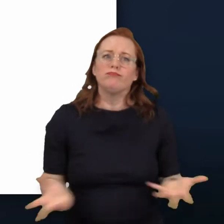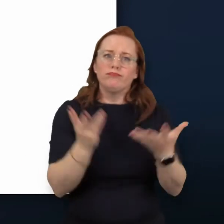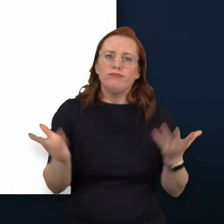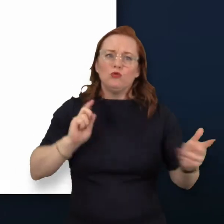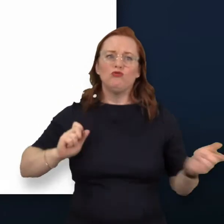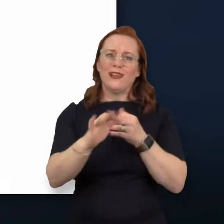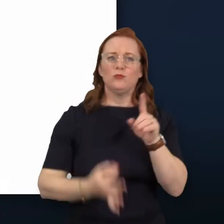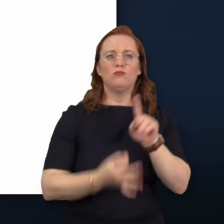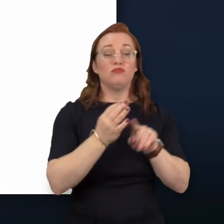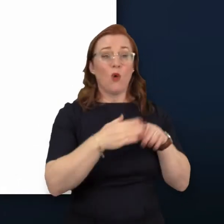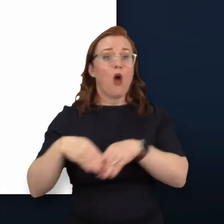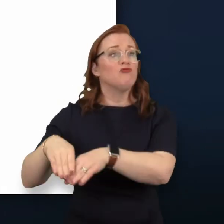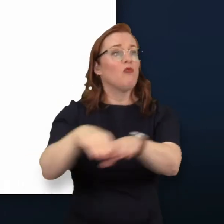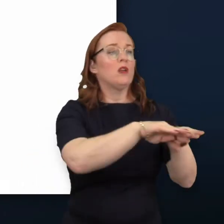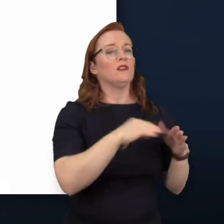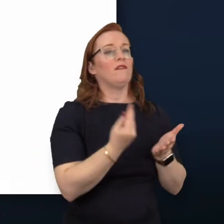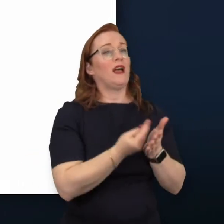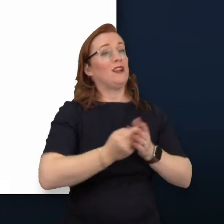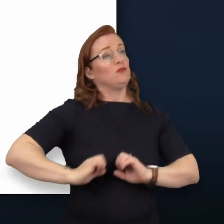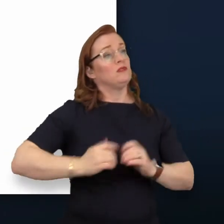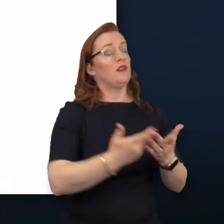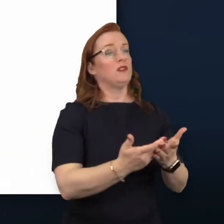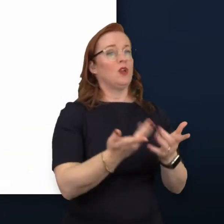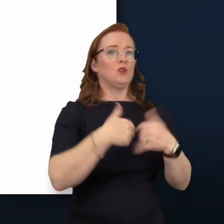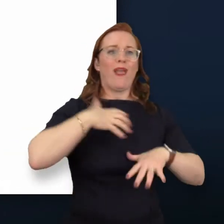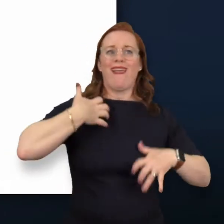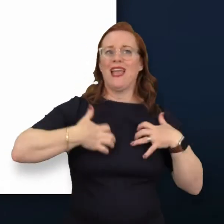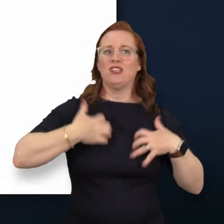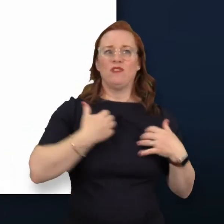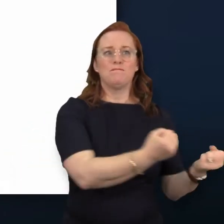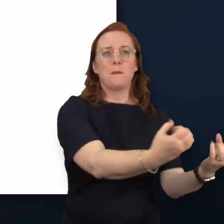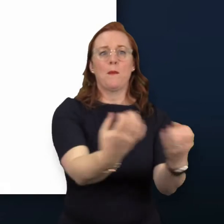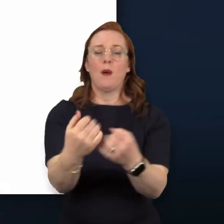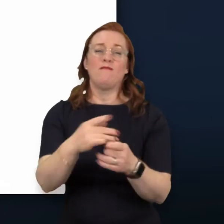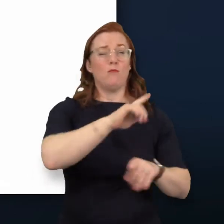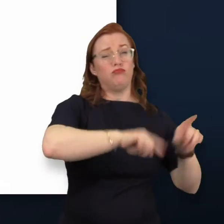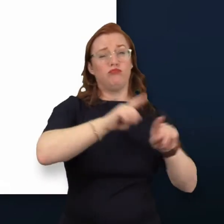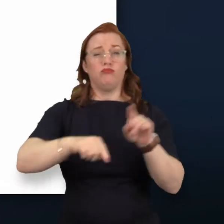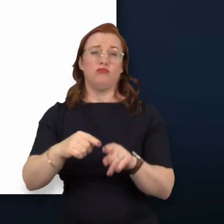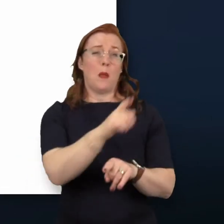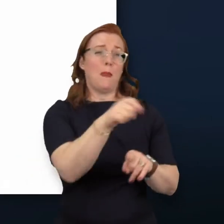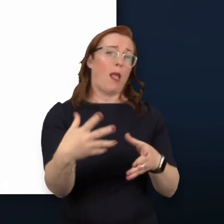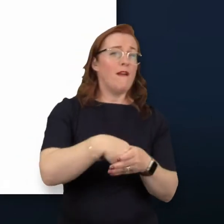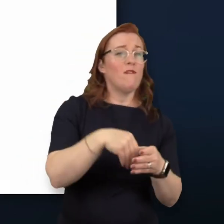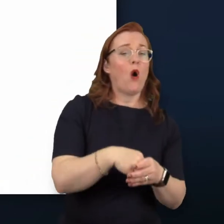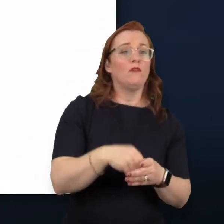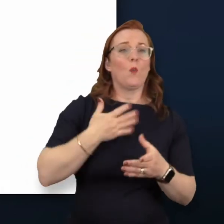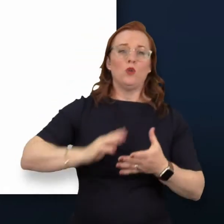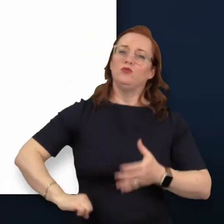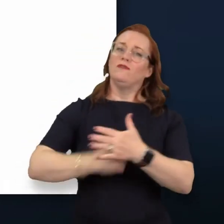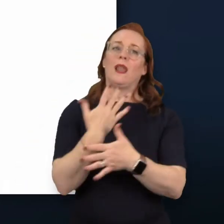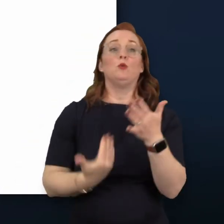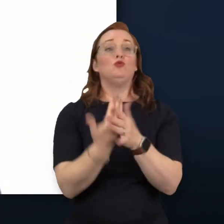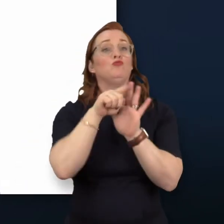services. So we look forward to hearing from a whole range of stakeholders on that so we can develop it into new rules and